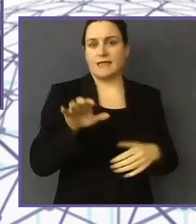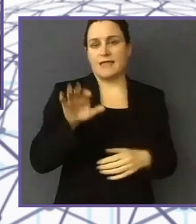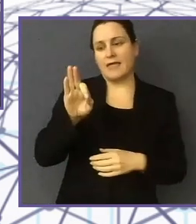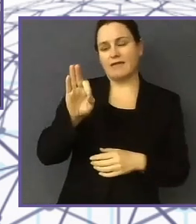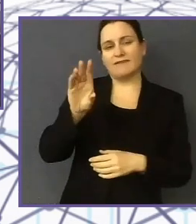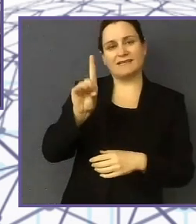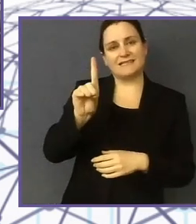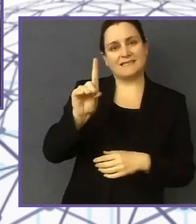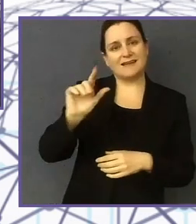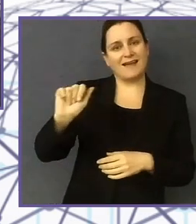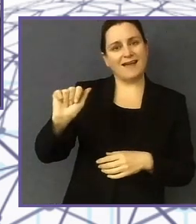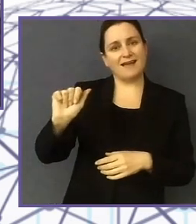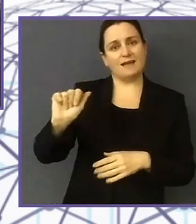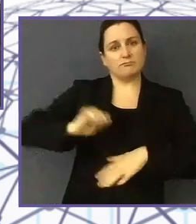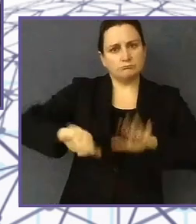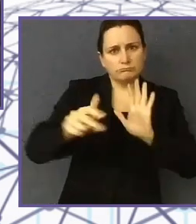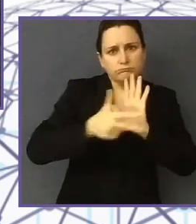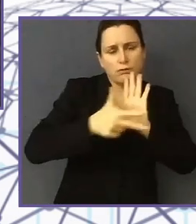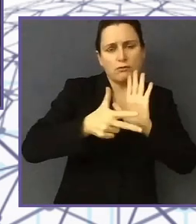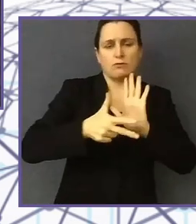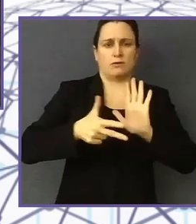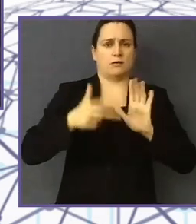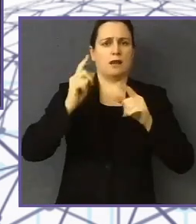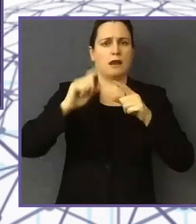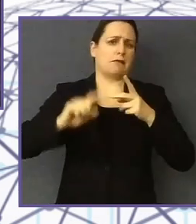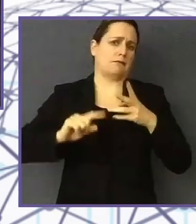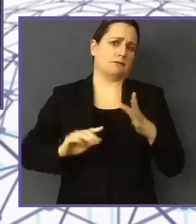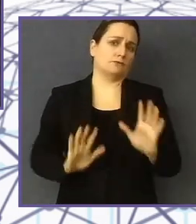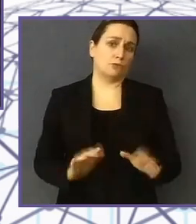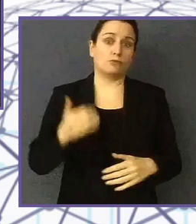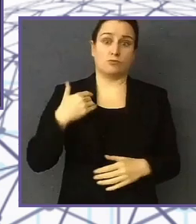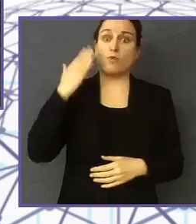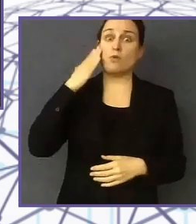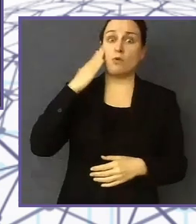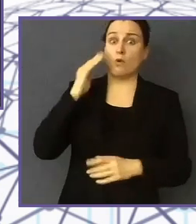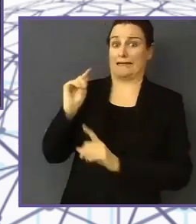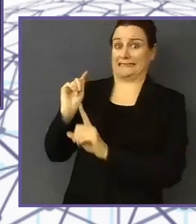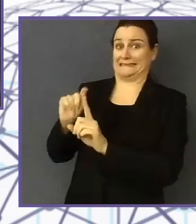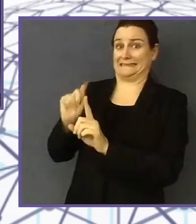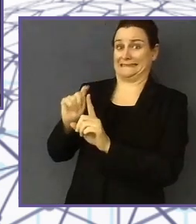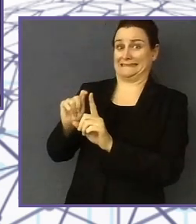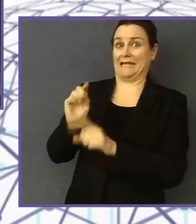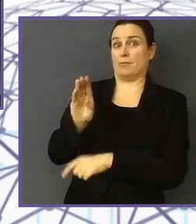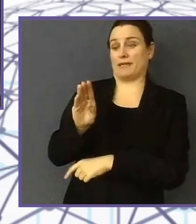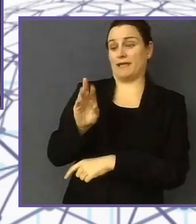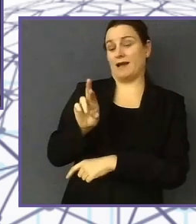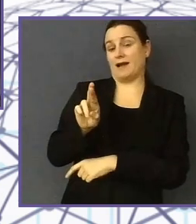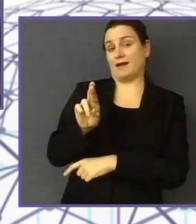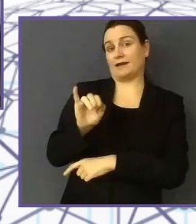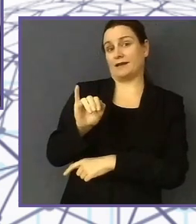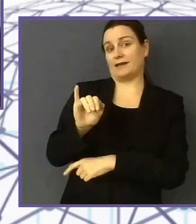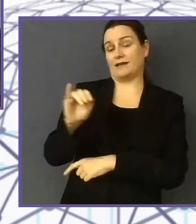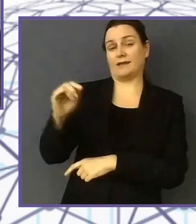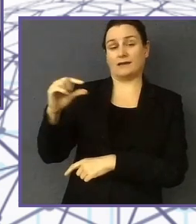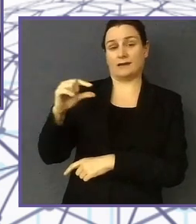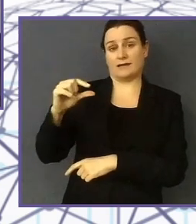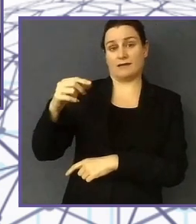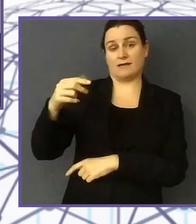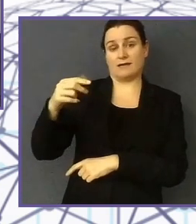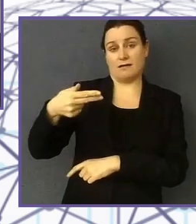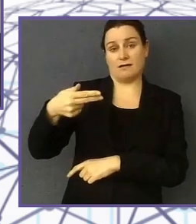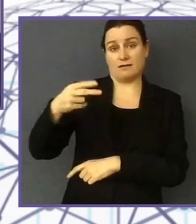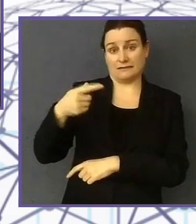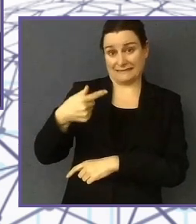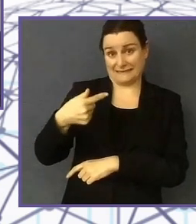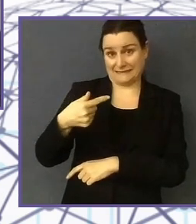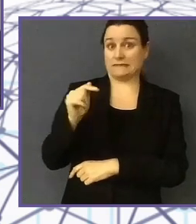etc. So, we will, he's on our radar, don't worry. It's going to a few months. It takes a while to set some things like this up. And